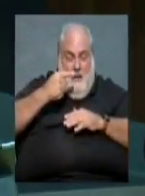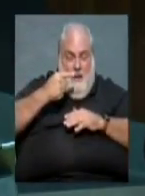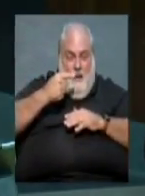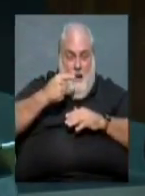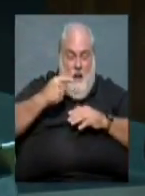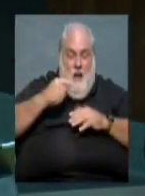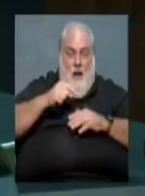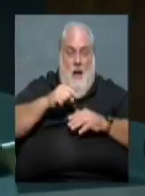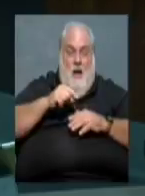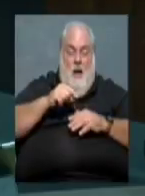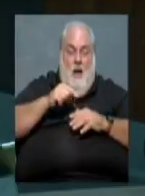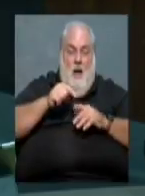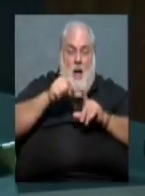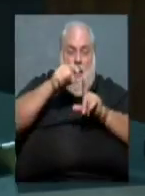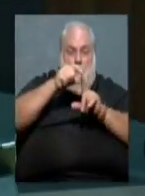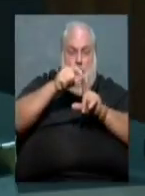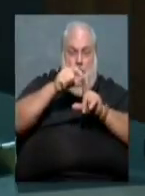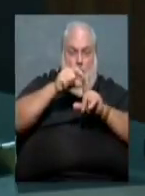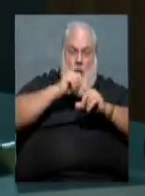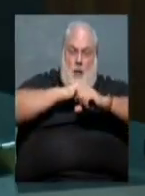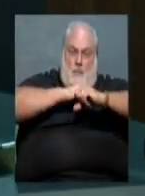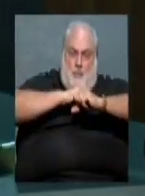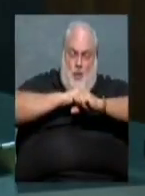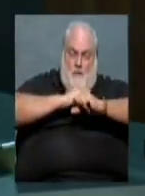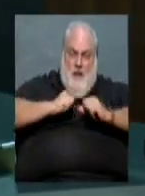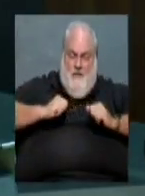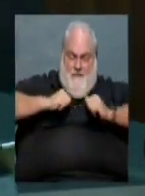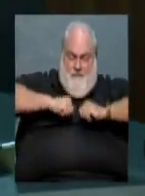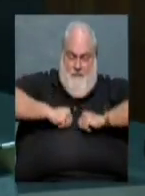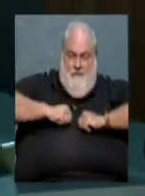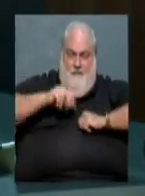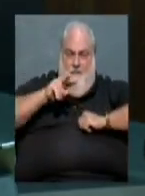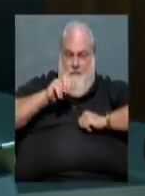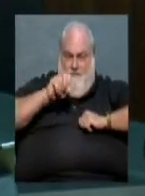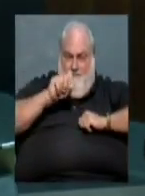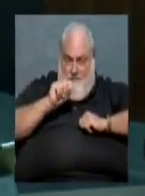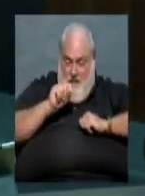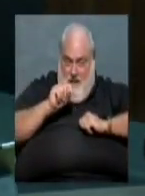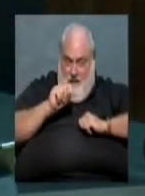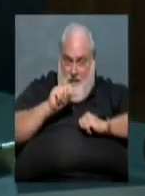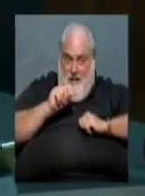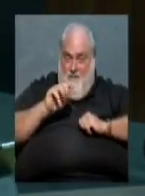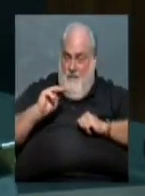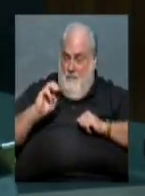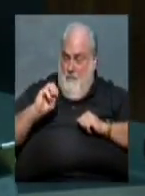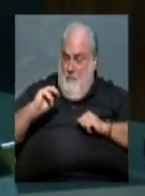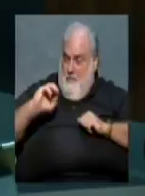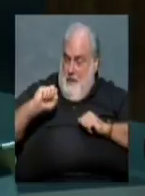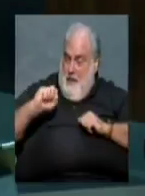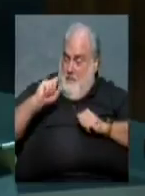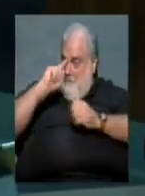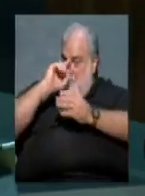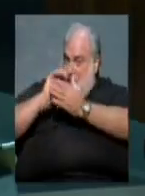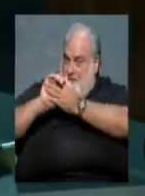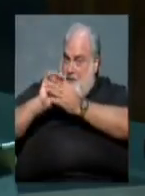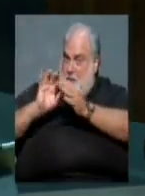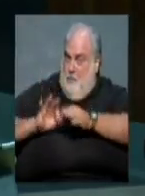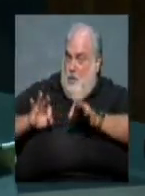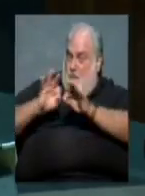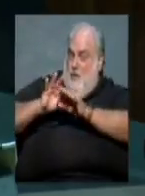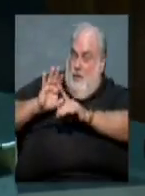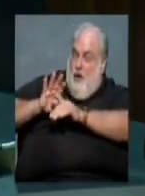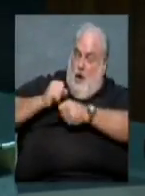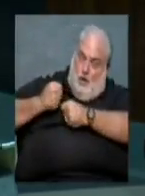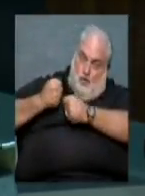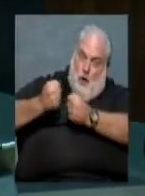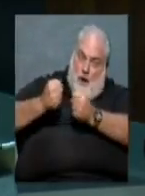that's been on his agenda or not. But if MEMS thinks it's important for their drivers and